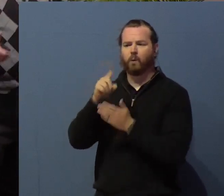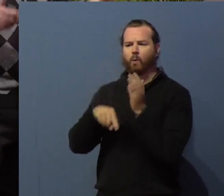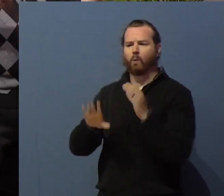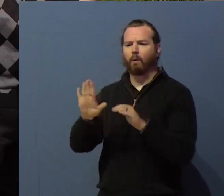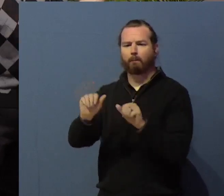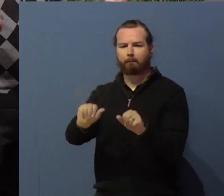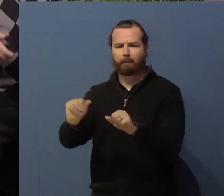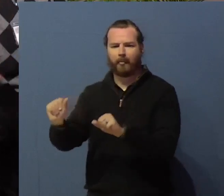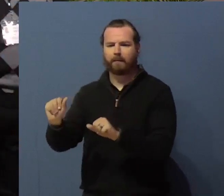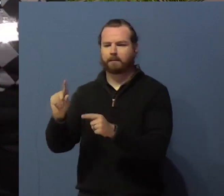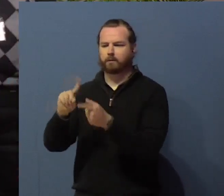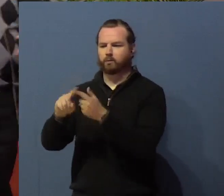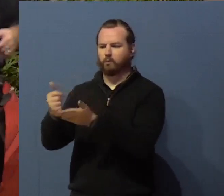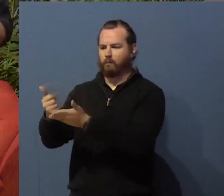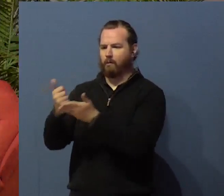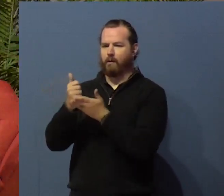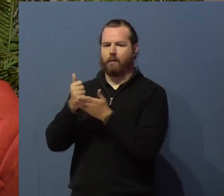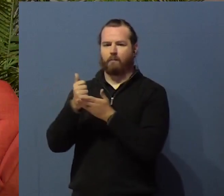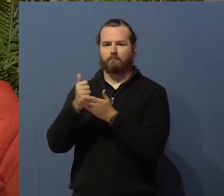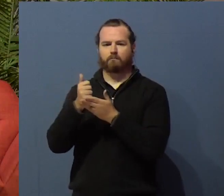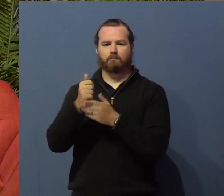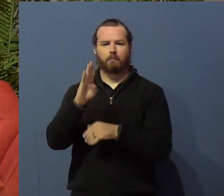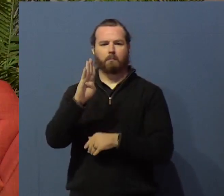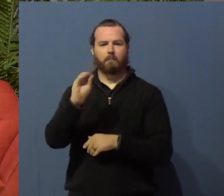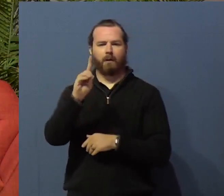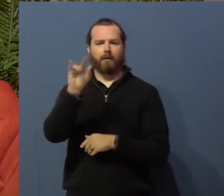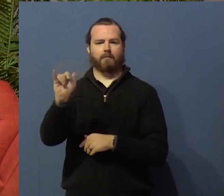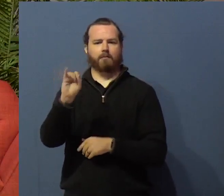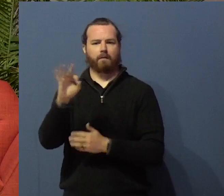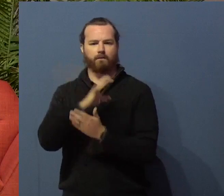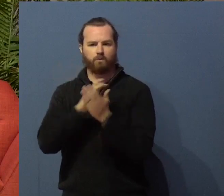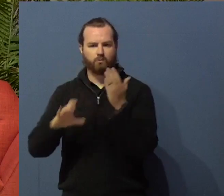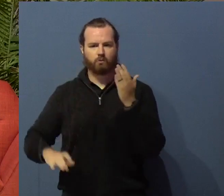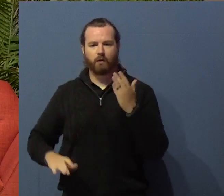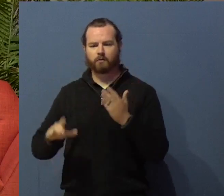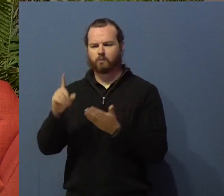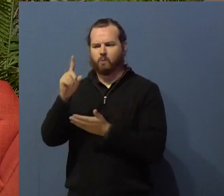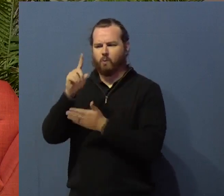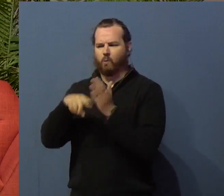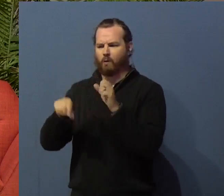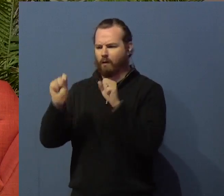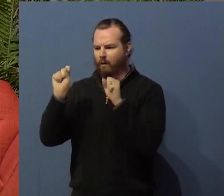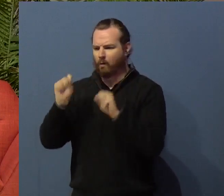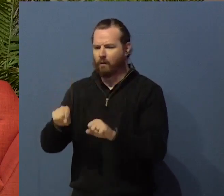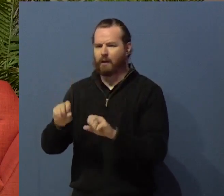can you do to the glory of God? That's a much, much more important question.